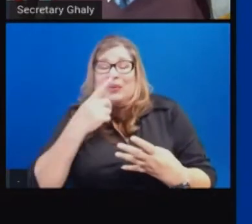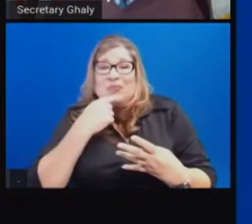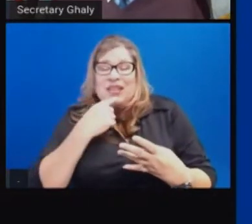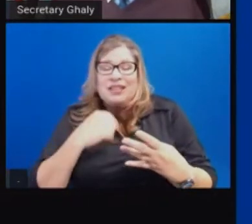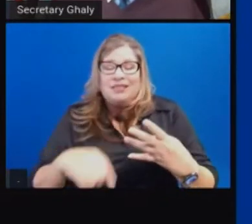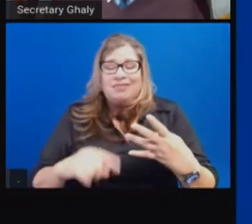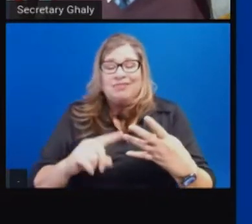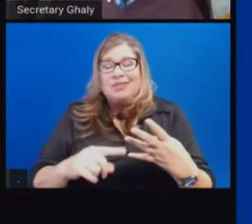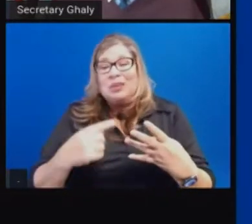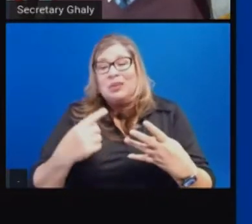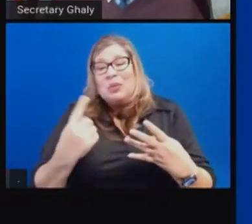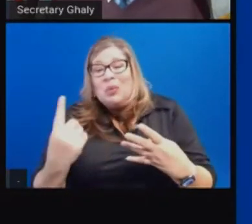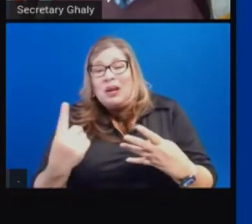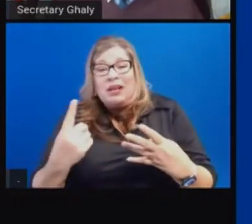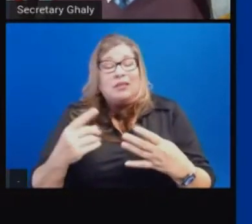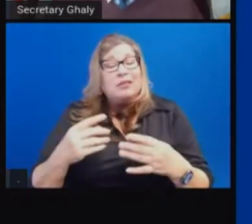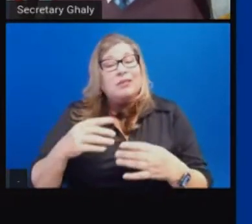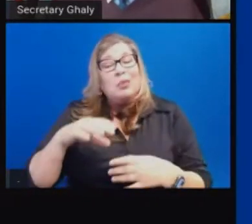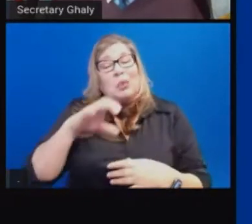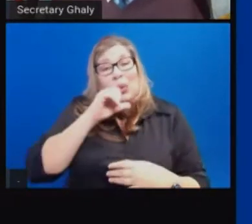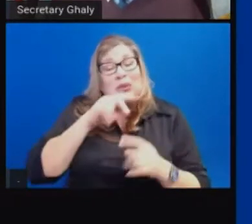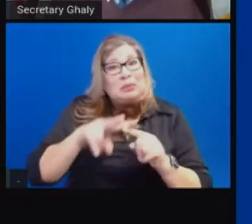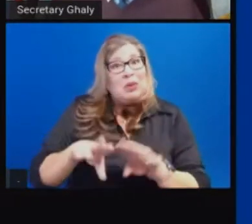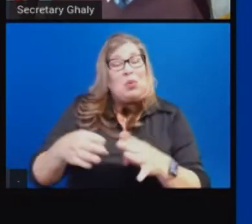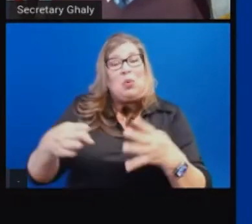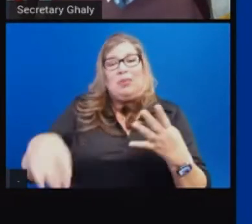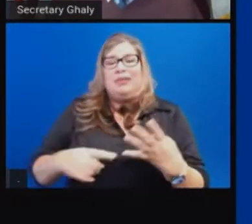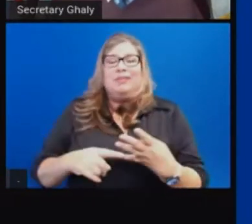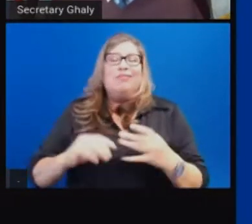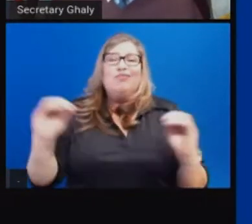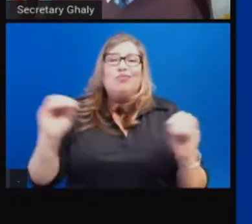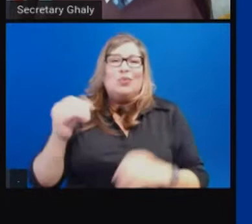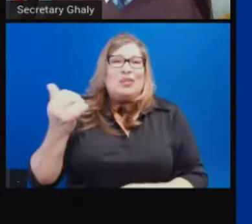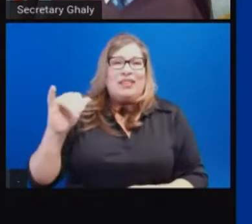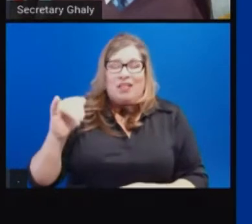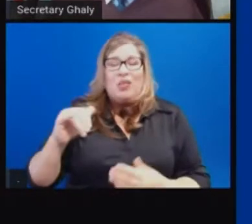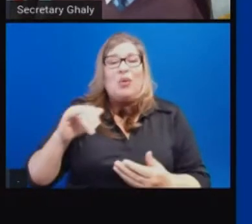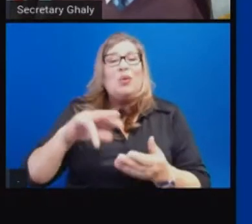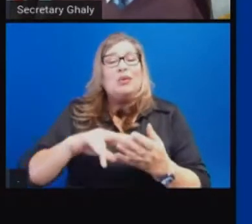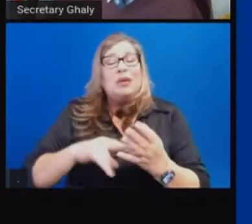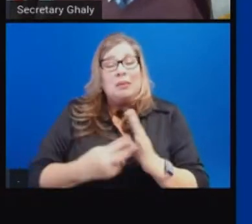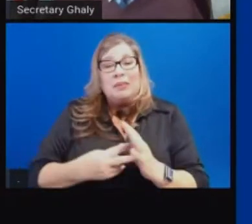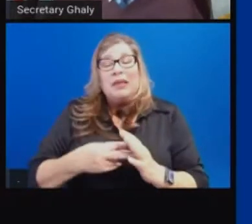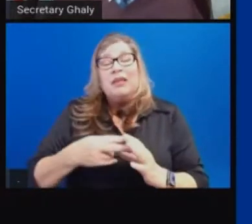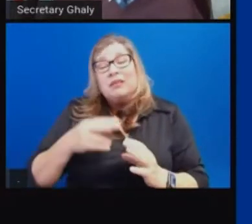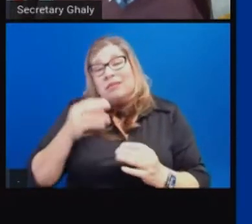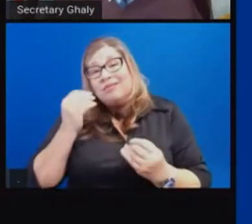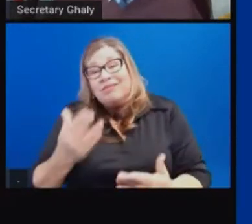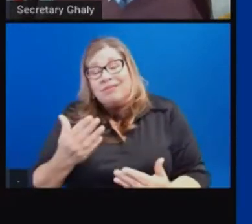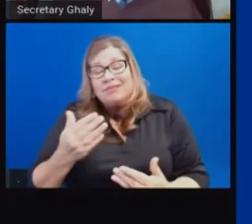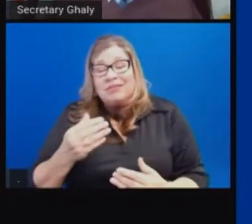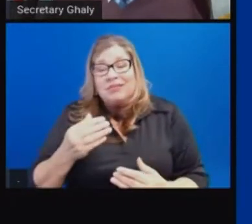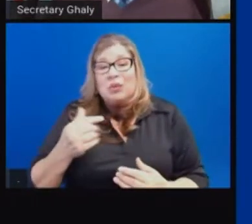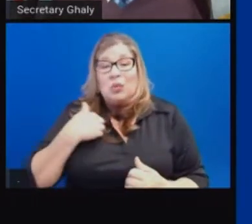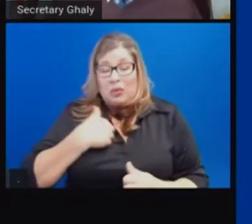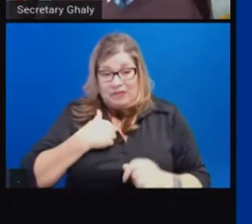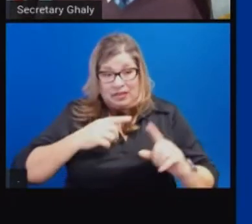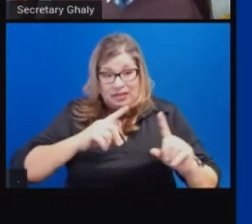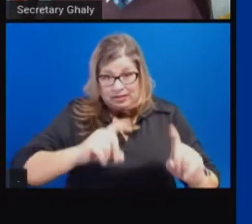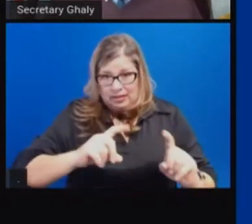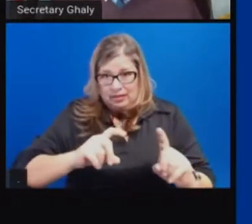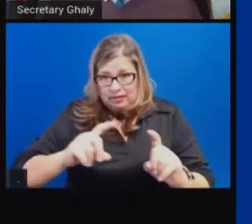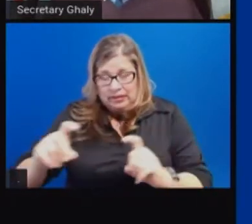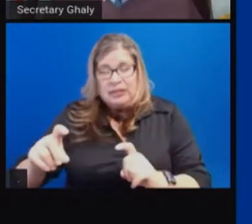based on transmission rates and test positivity are moving, should say case rates and test positivity are moving